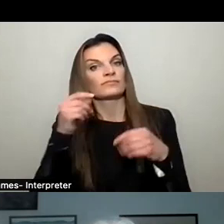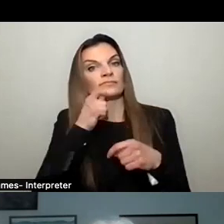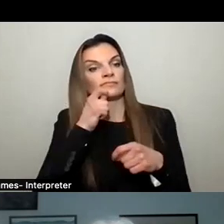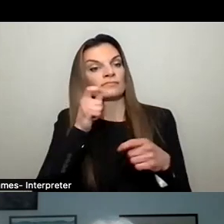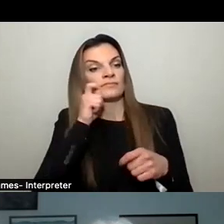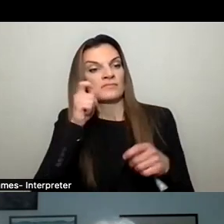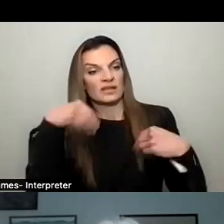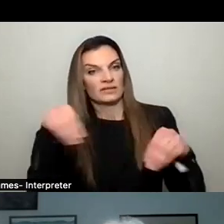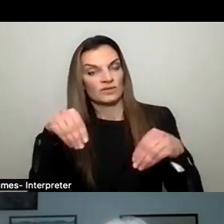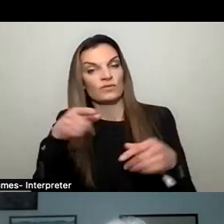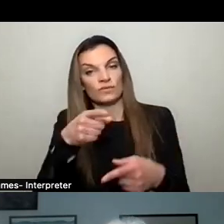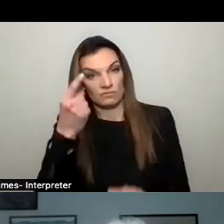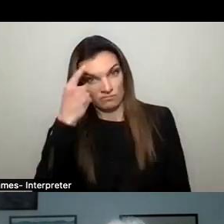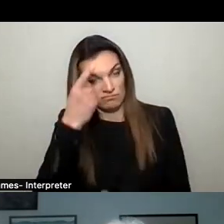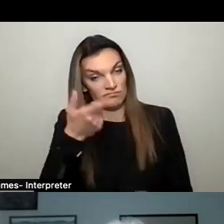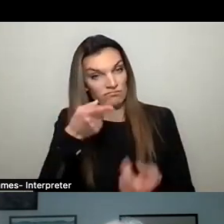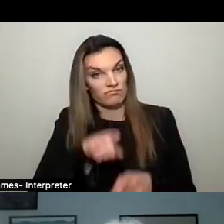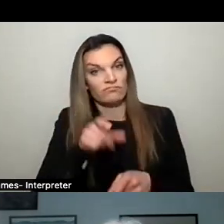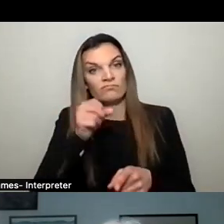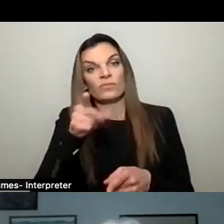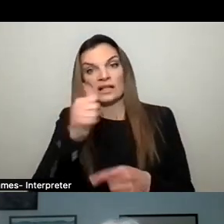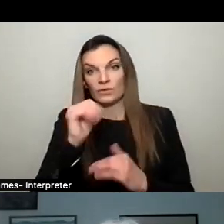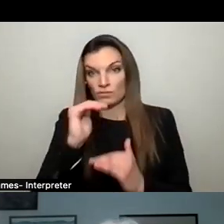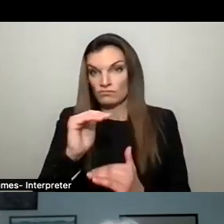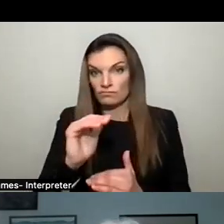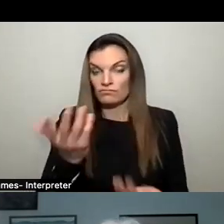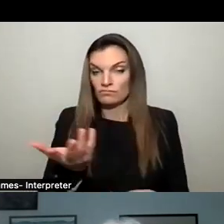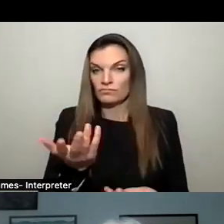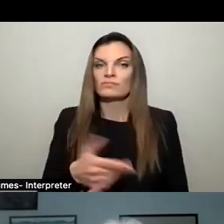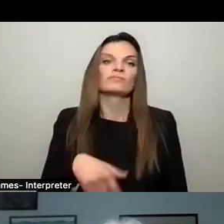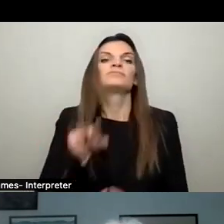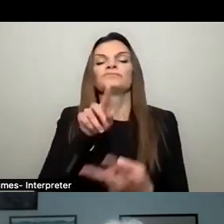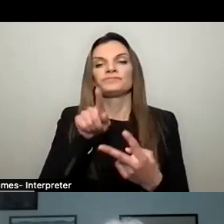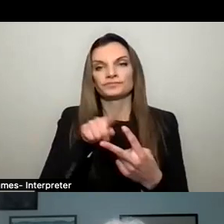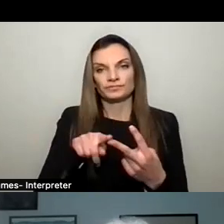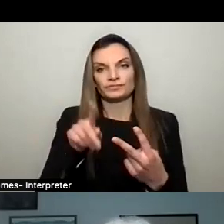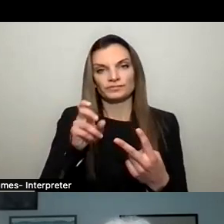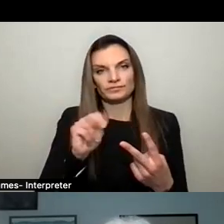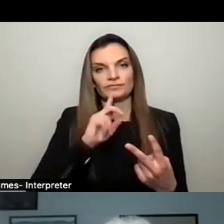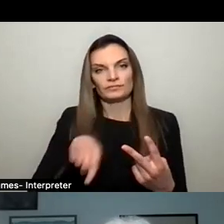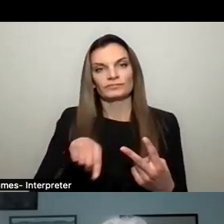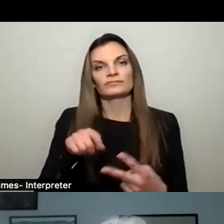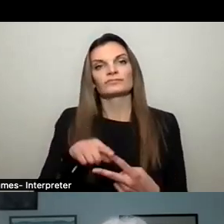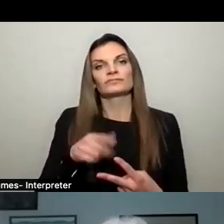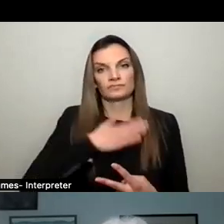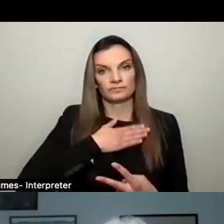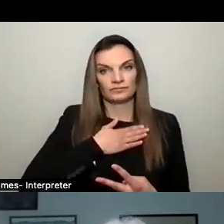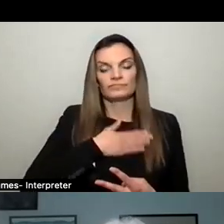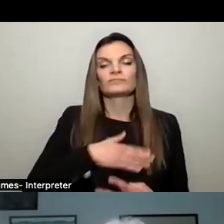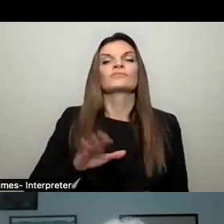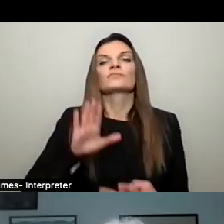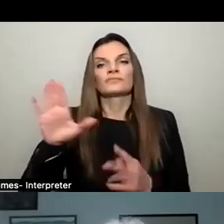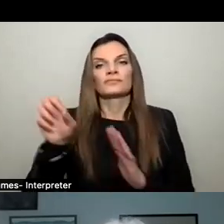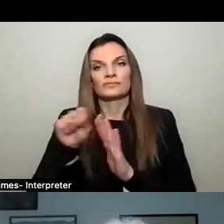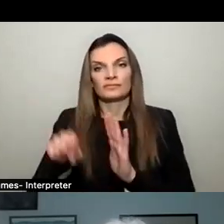restrictions you think should be enacted? Well, I think there's, um, two sets of restrictions. There's ours and there's the state's,